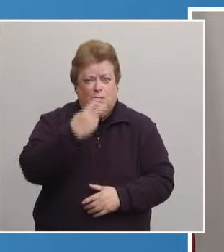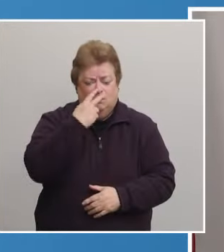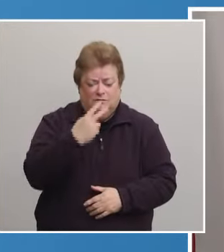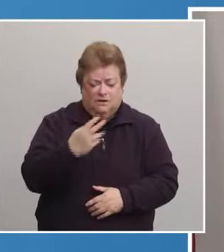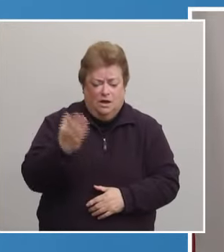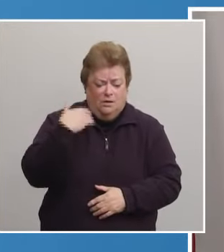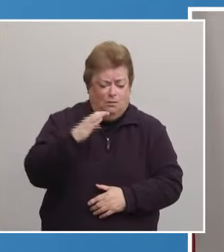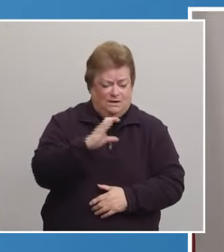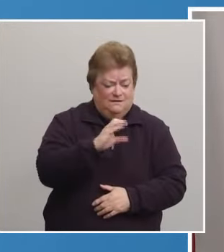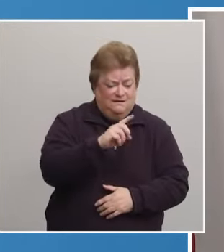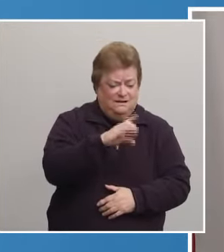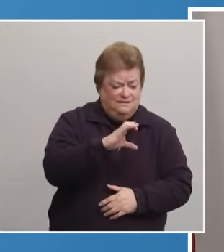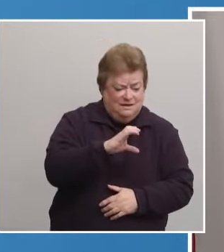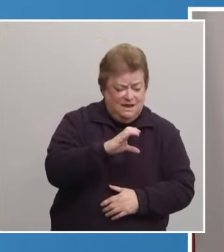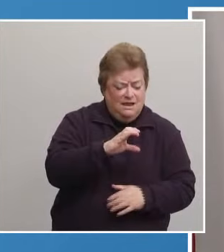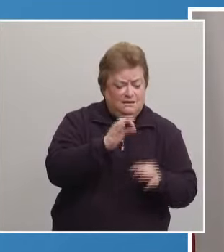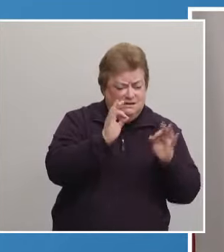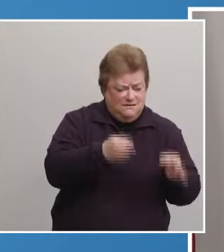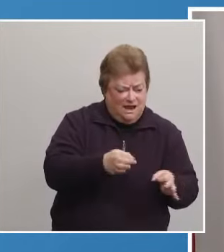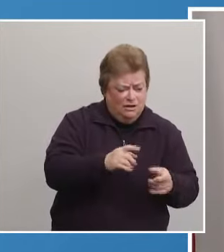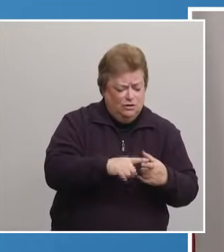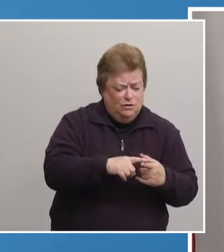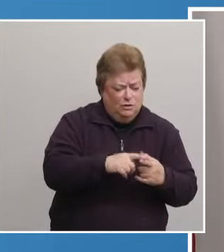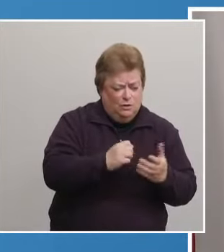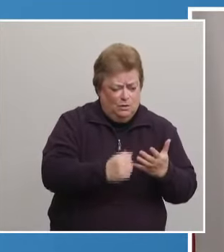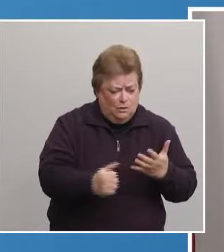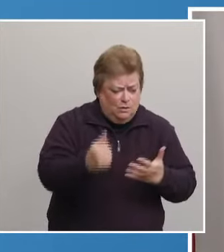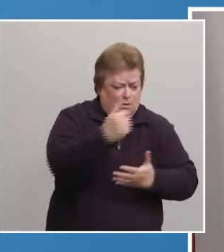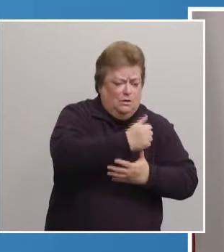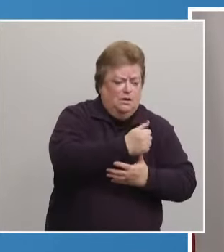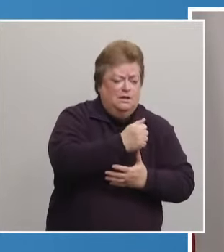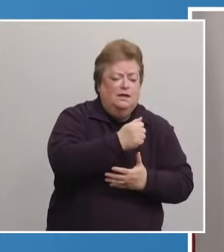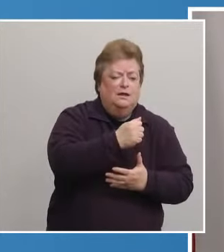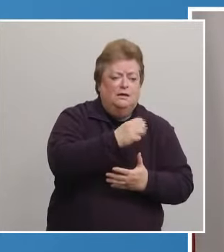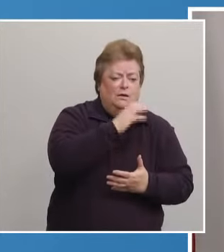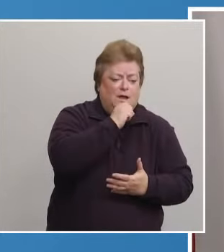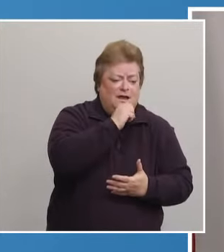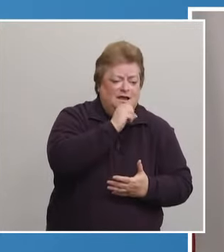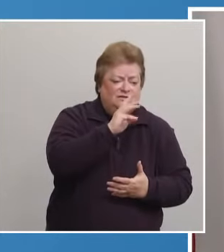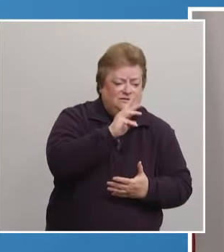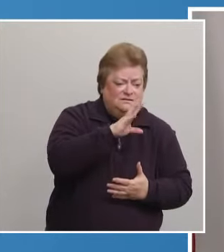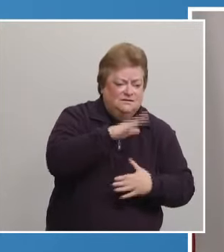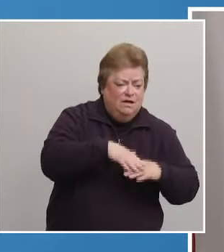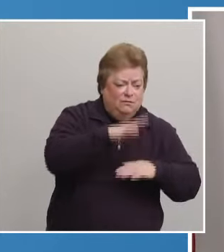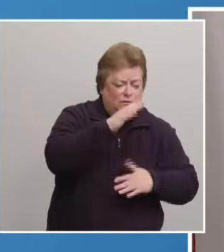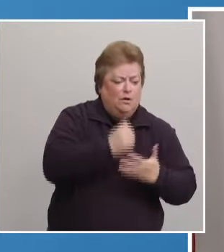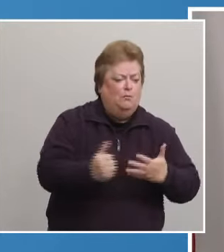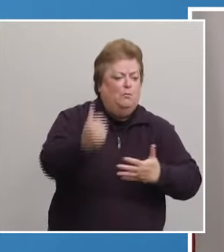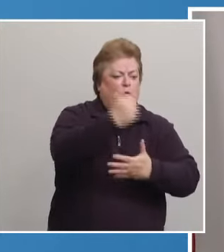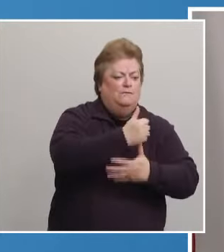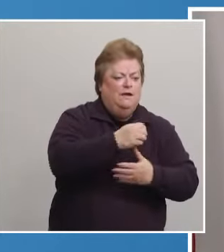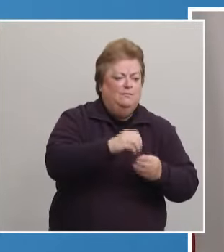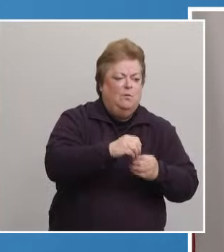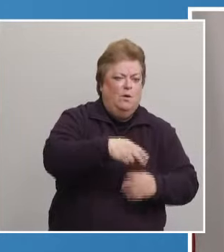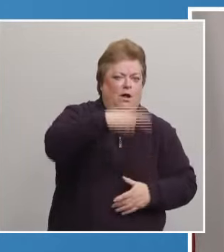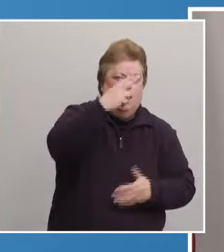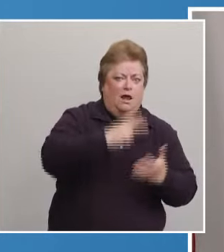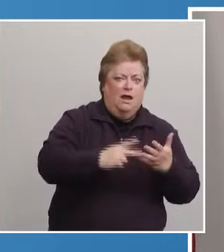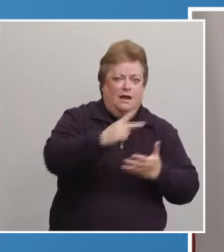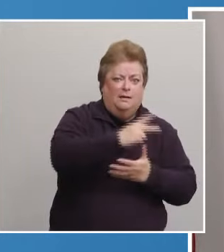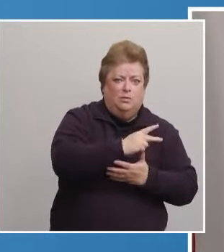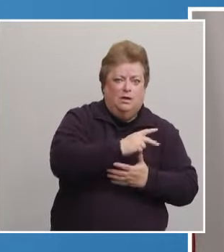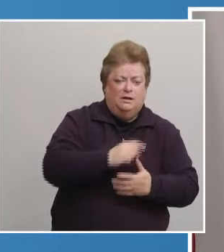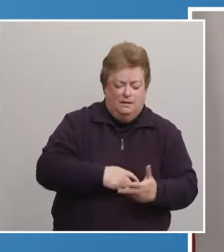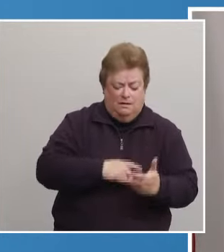CDC shifted people ages 65 and older into a higher priority vaccination phase. Third, the state